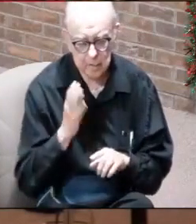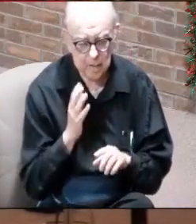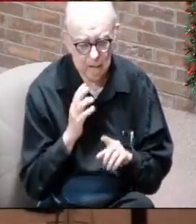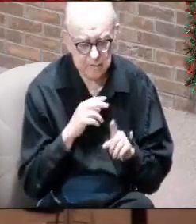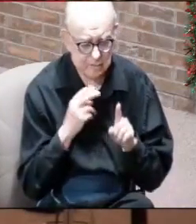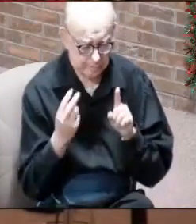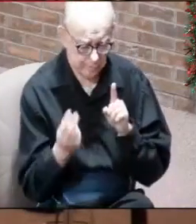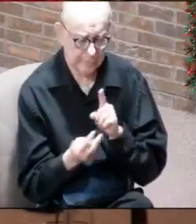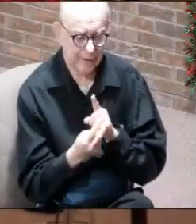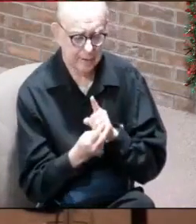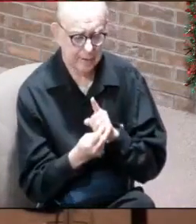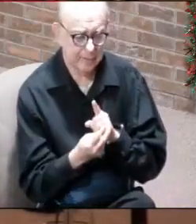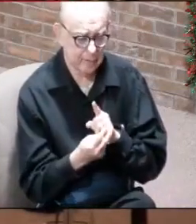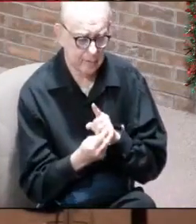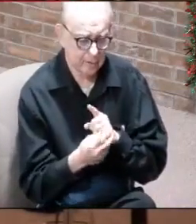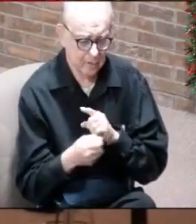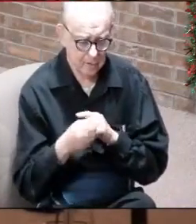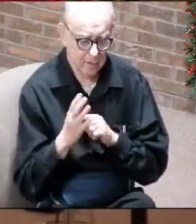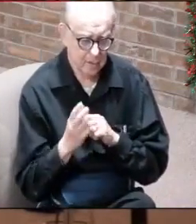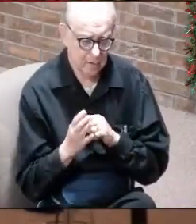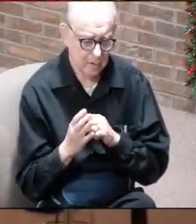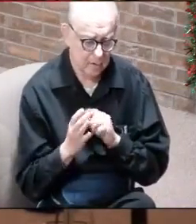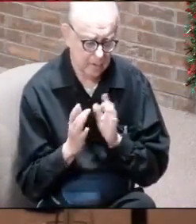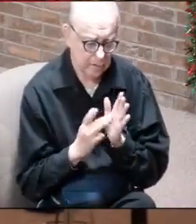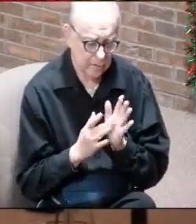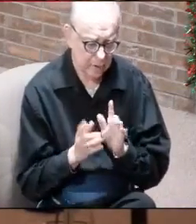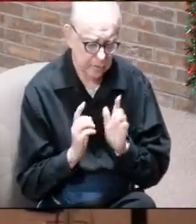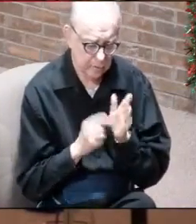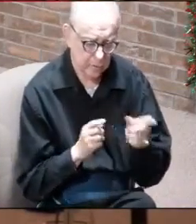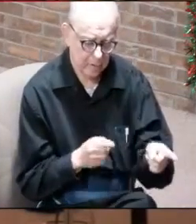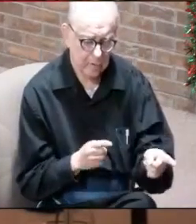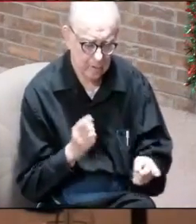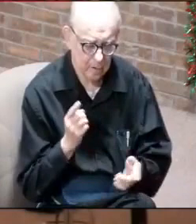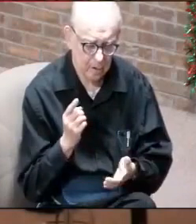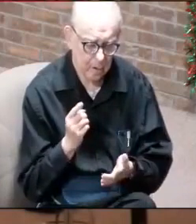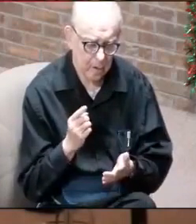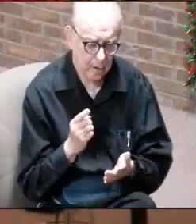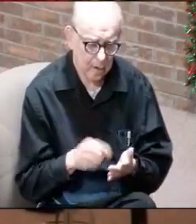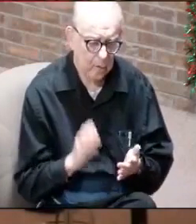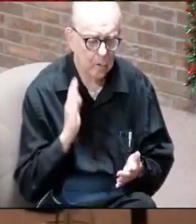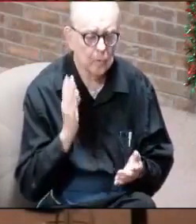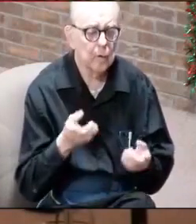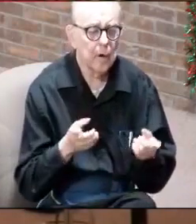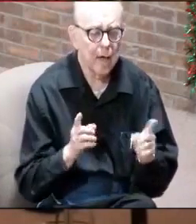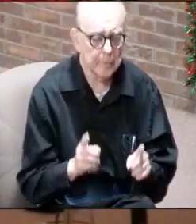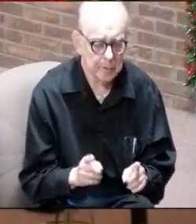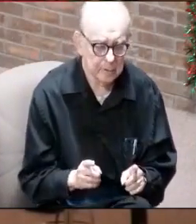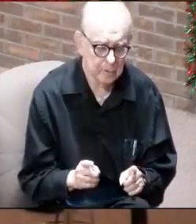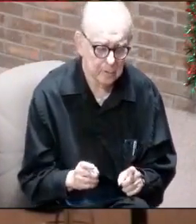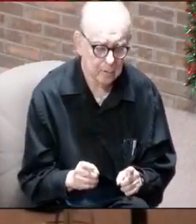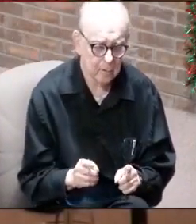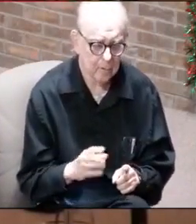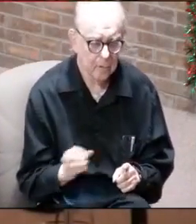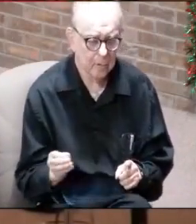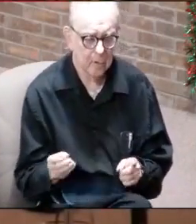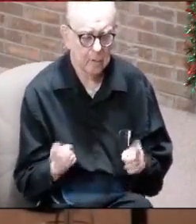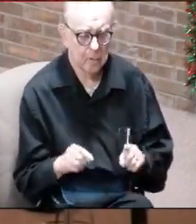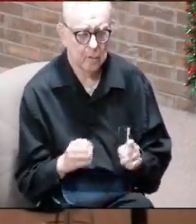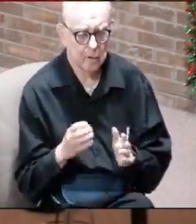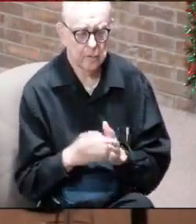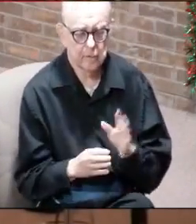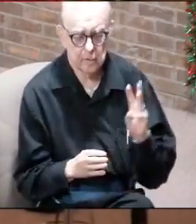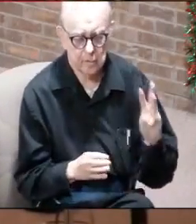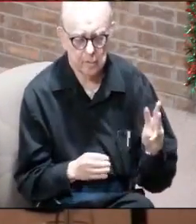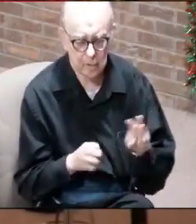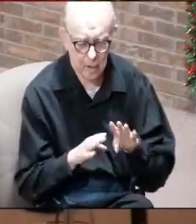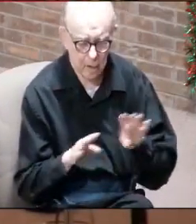viewpoint and got Jesus showing him what's going to happen. And so, when chapter